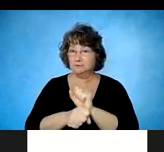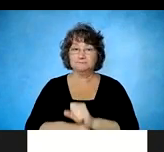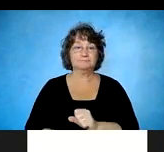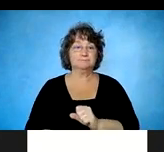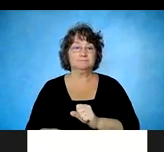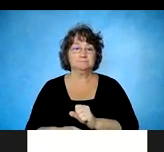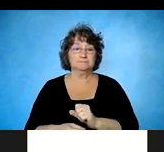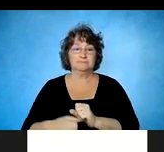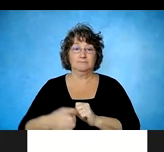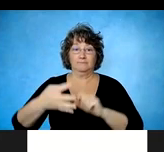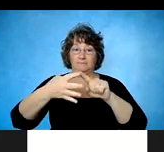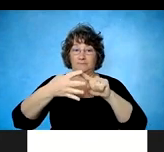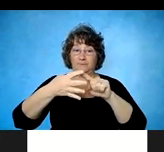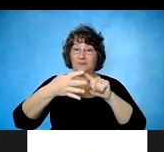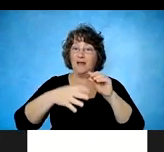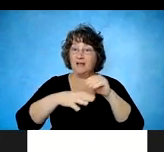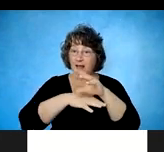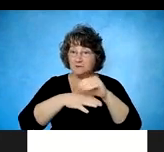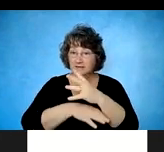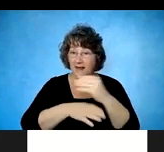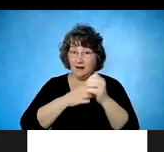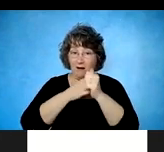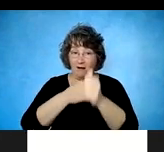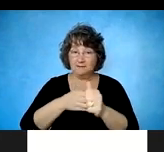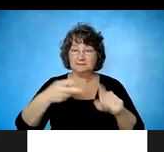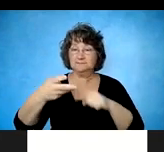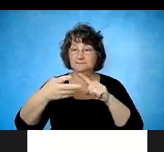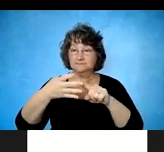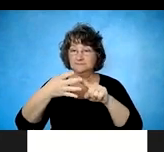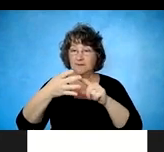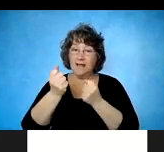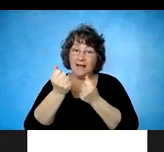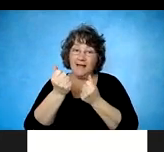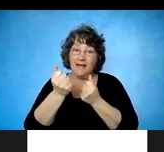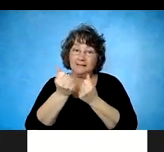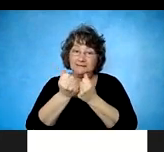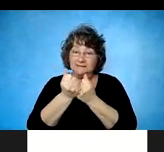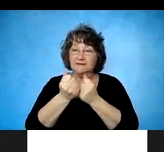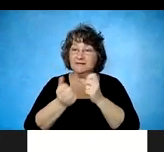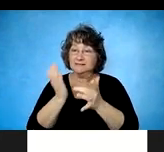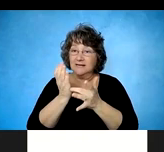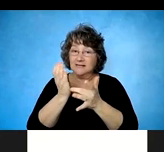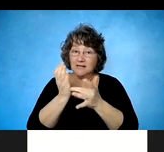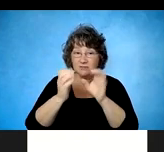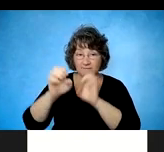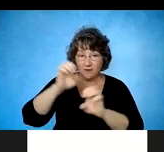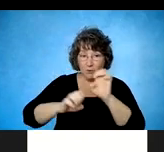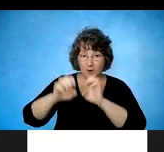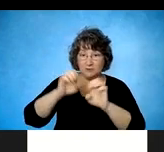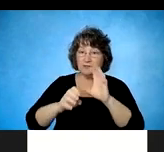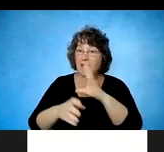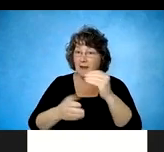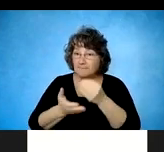counseling and guidance, assistive technology evaluation and purchase of a recommended assistive technology, um,